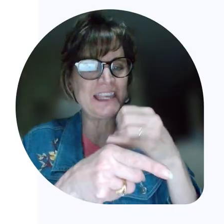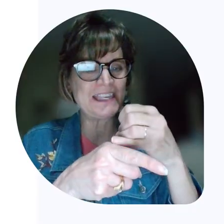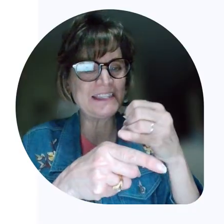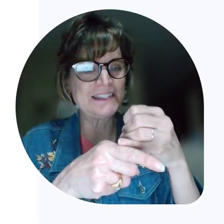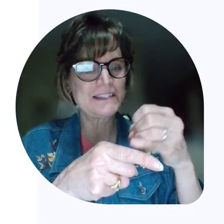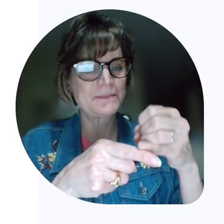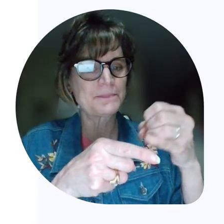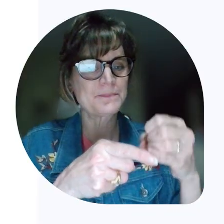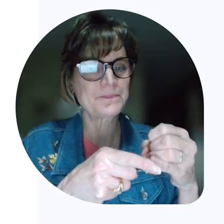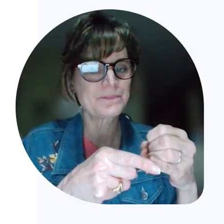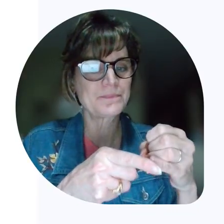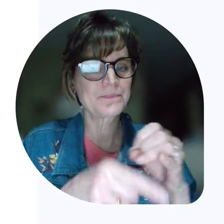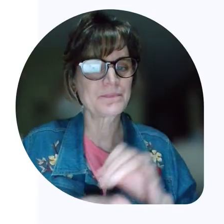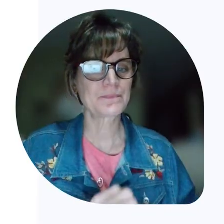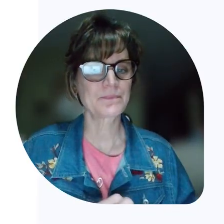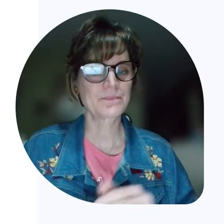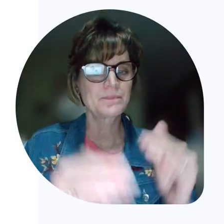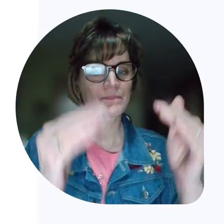seeds.